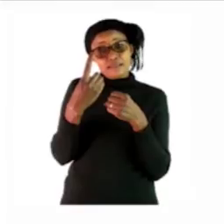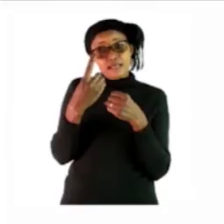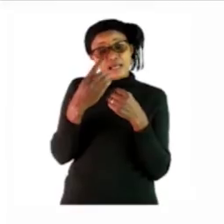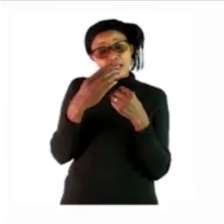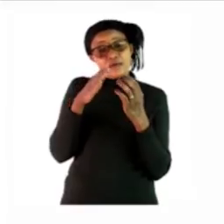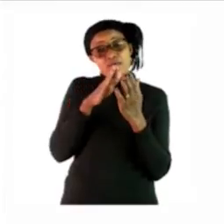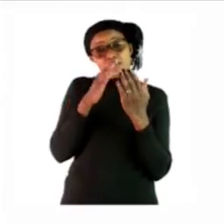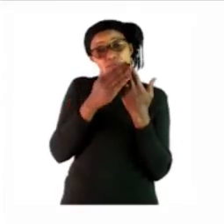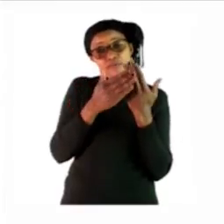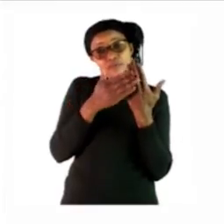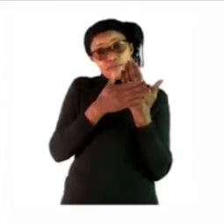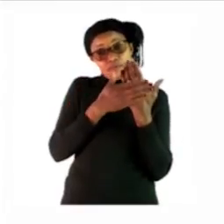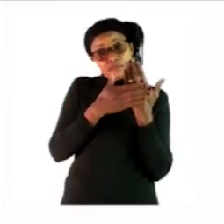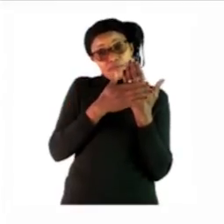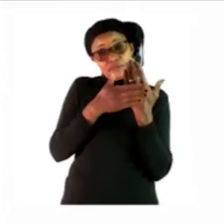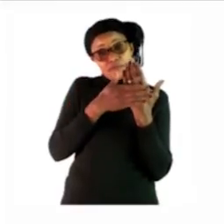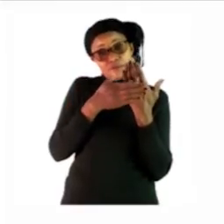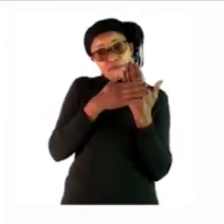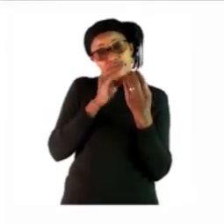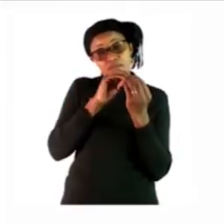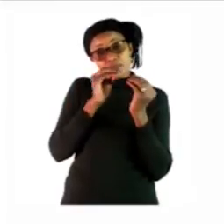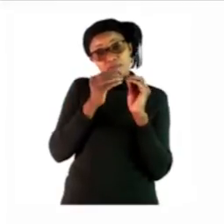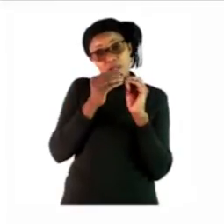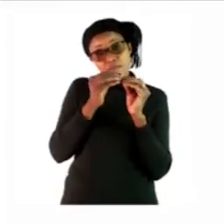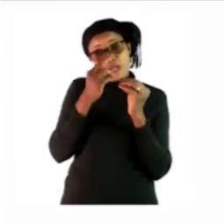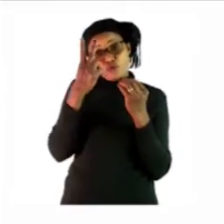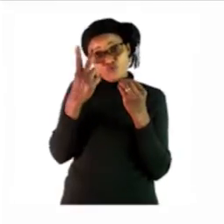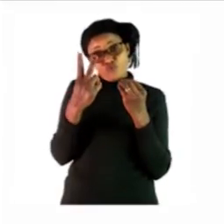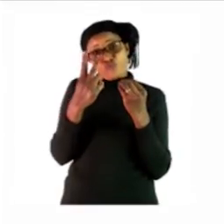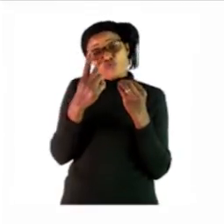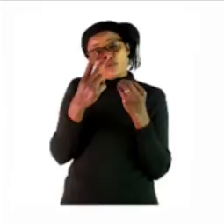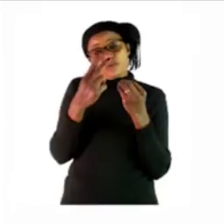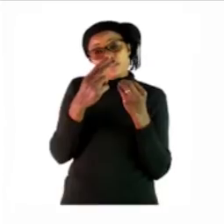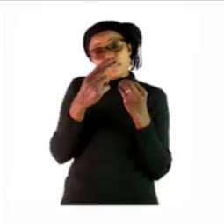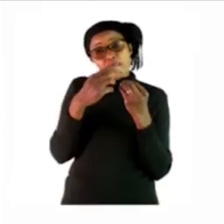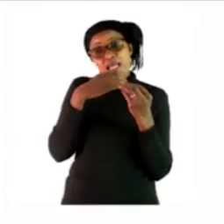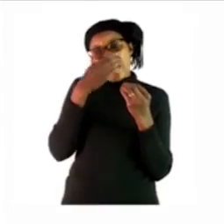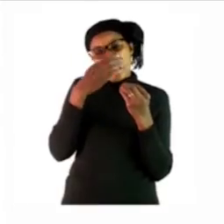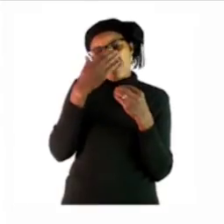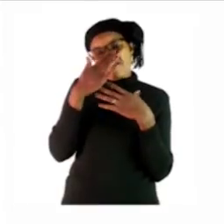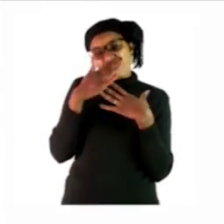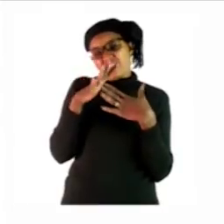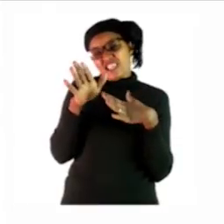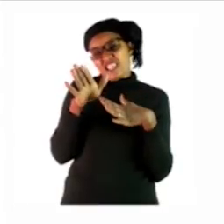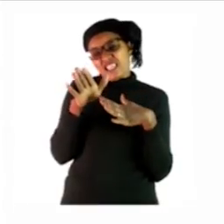second apple at the back of number two and the apple that is finished